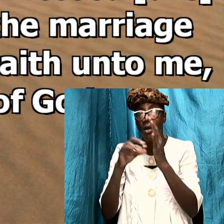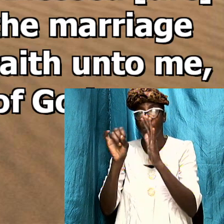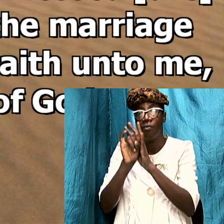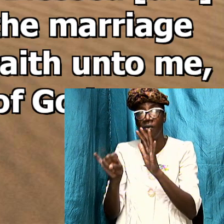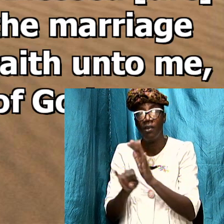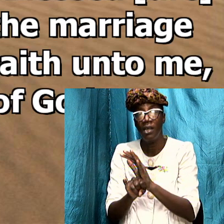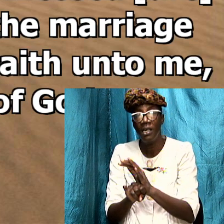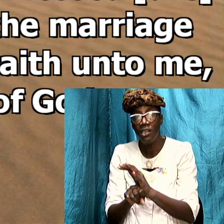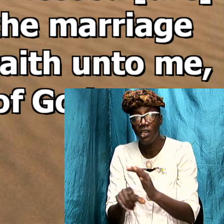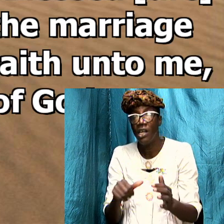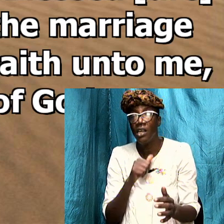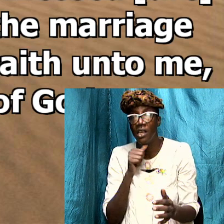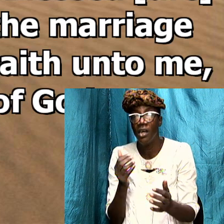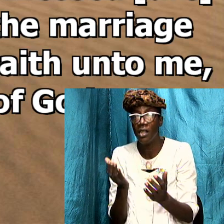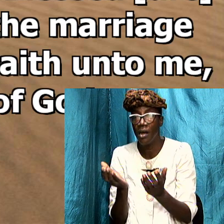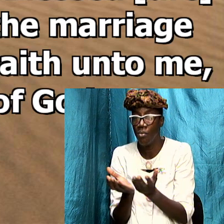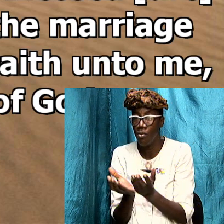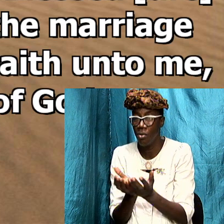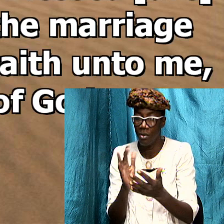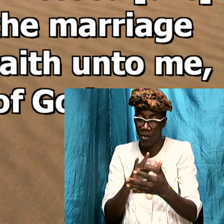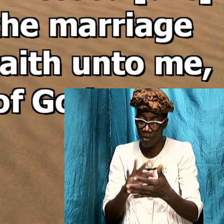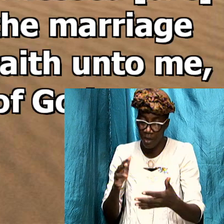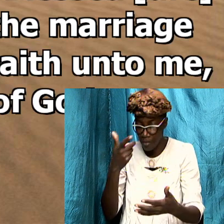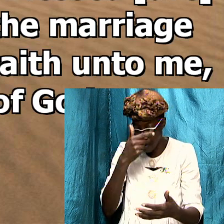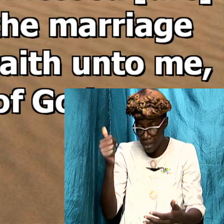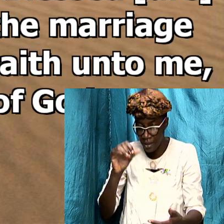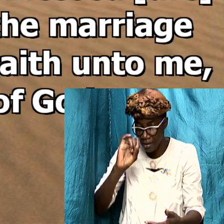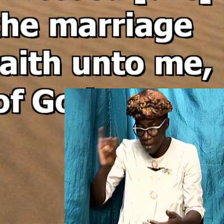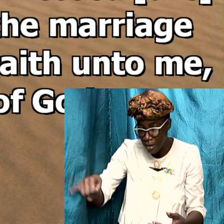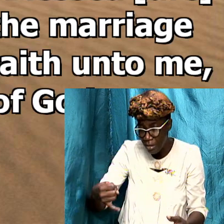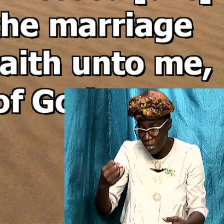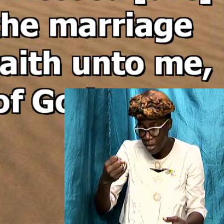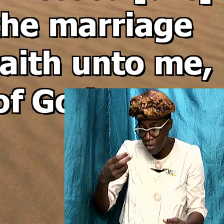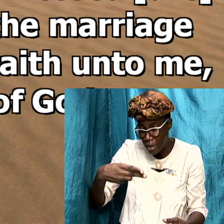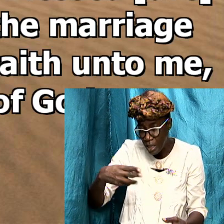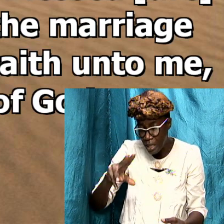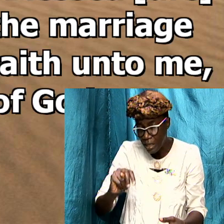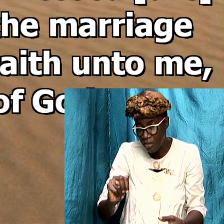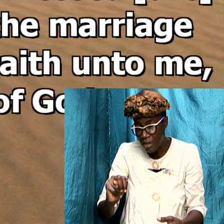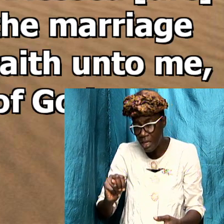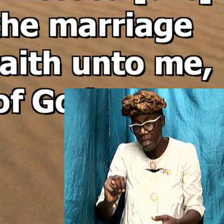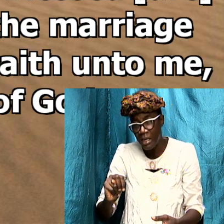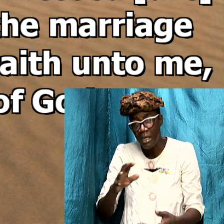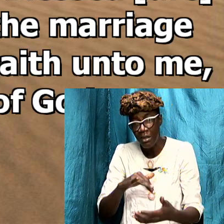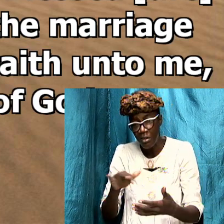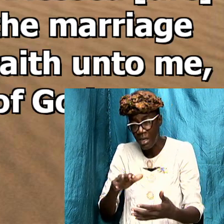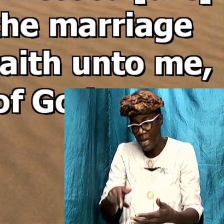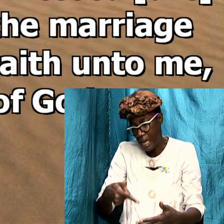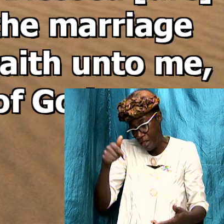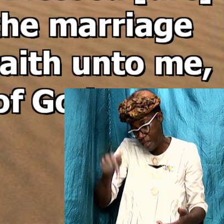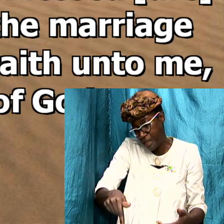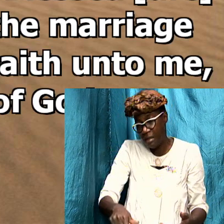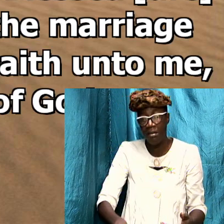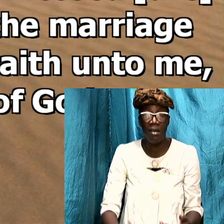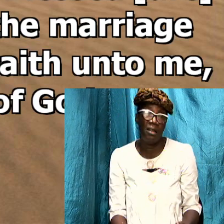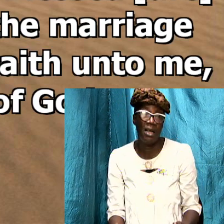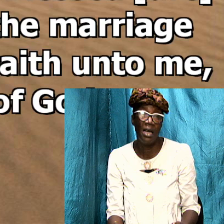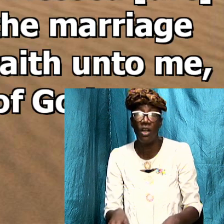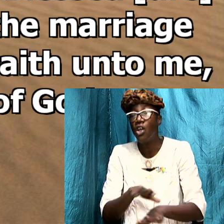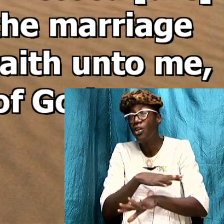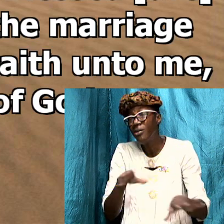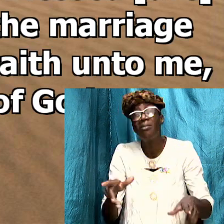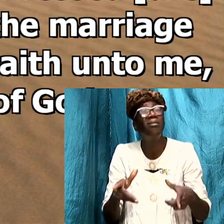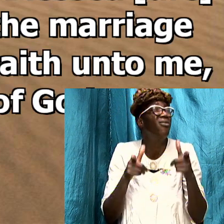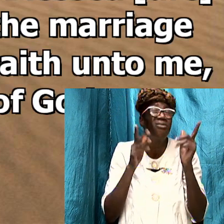book to be studied because John had a problem and John was this and John was that pay them no